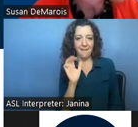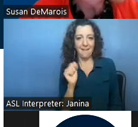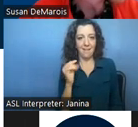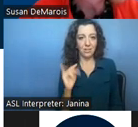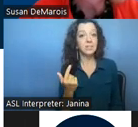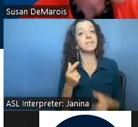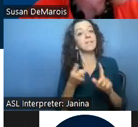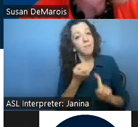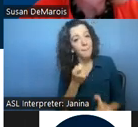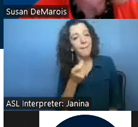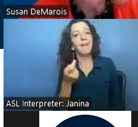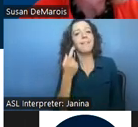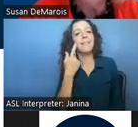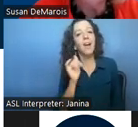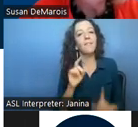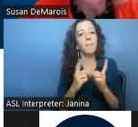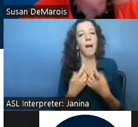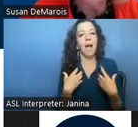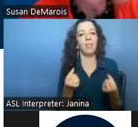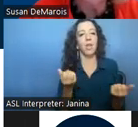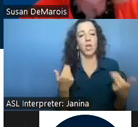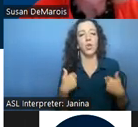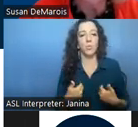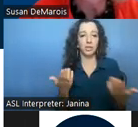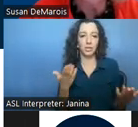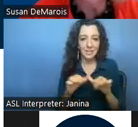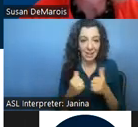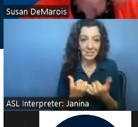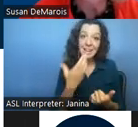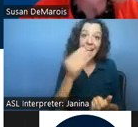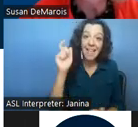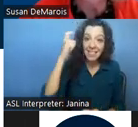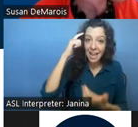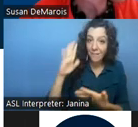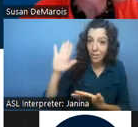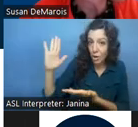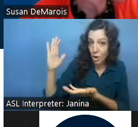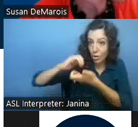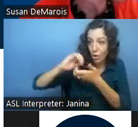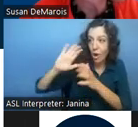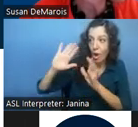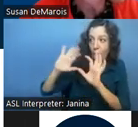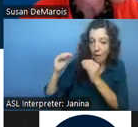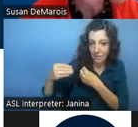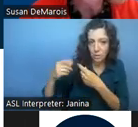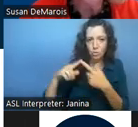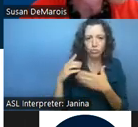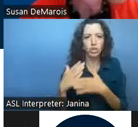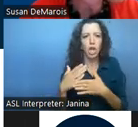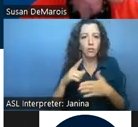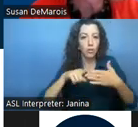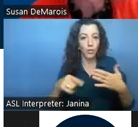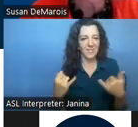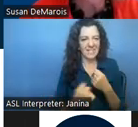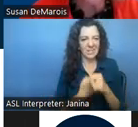and the governor's office in partnership with the legislature to share the results of this year's budget process for those